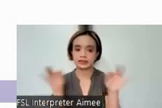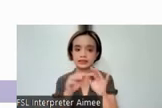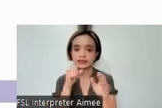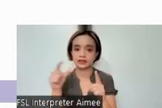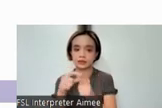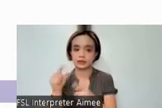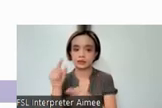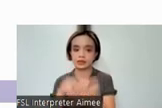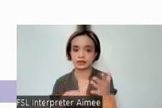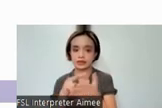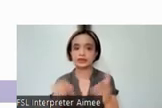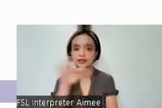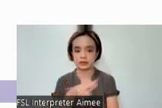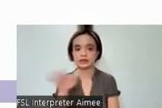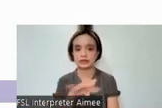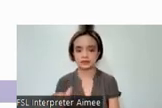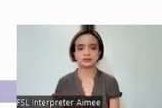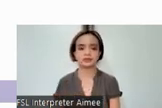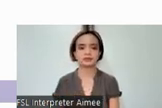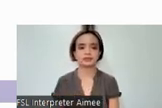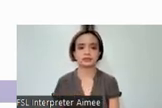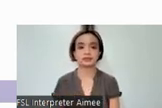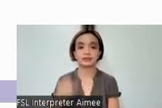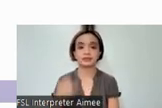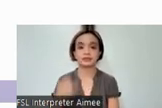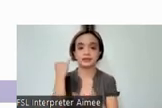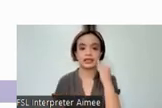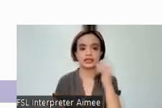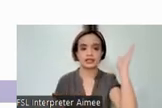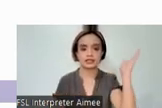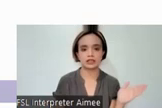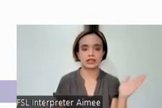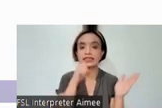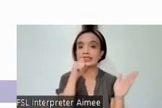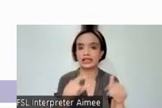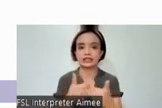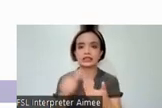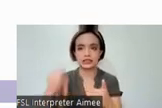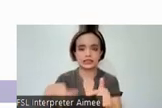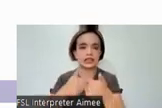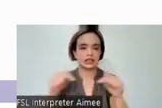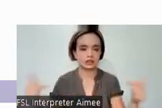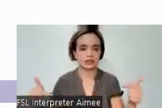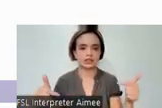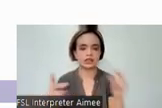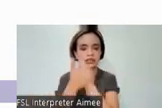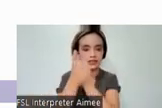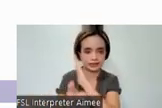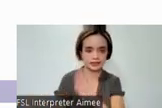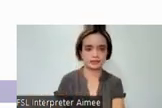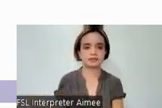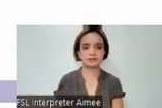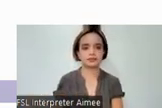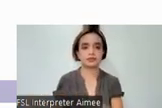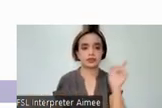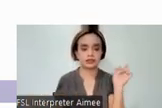and spelling. Finally, these were the non-language skills with high positive correlations. After these